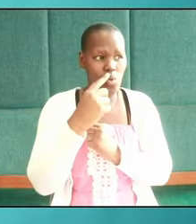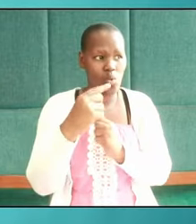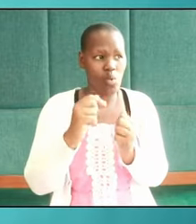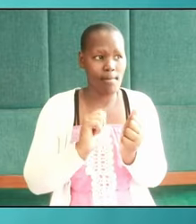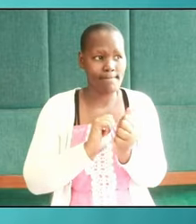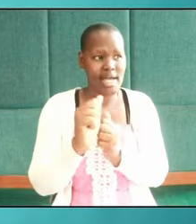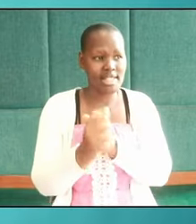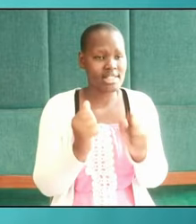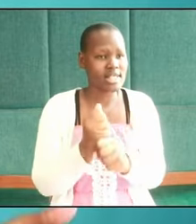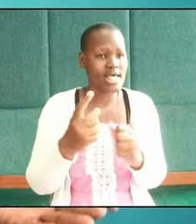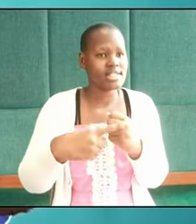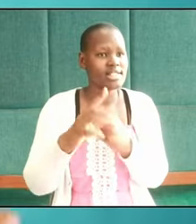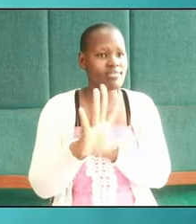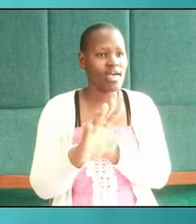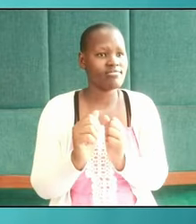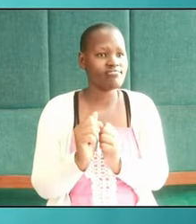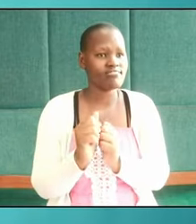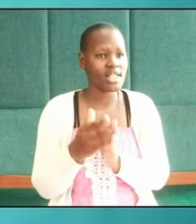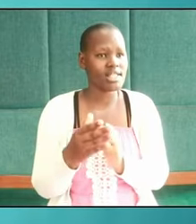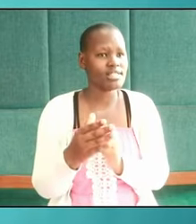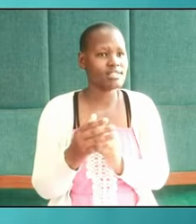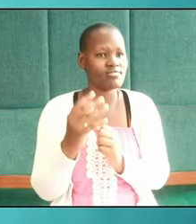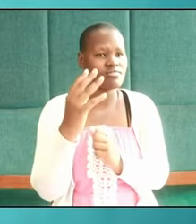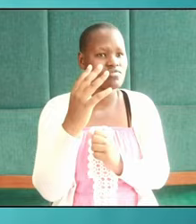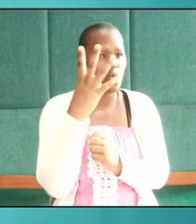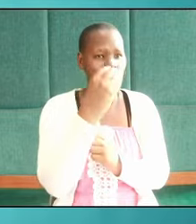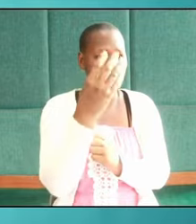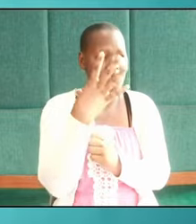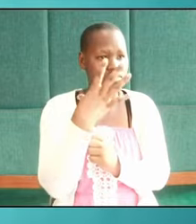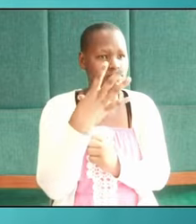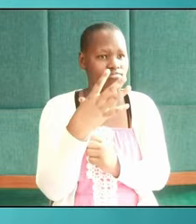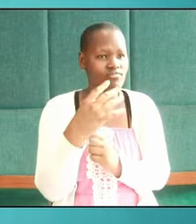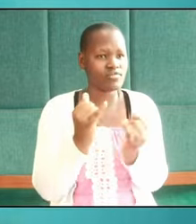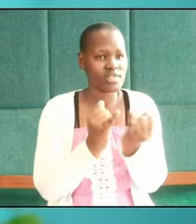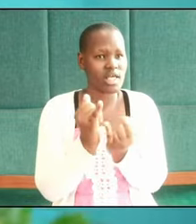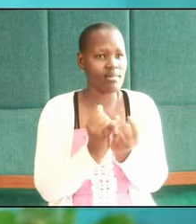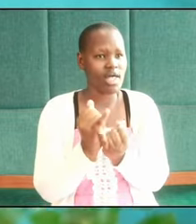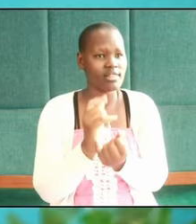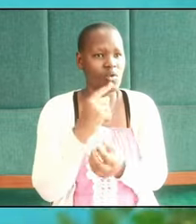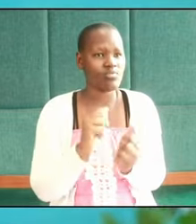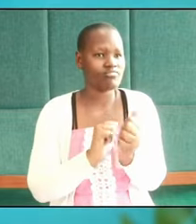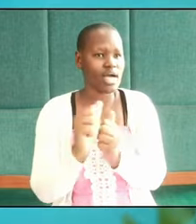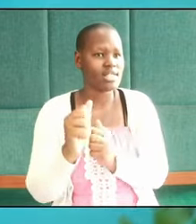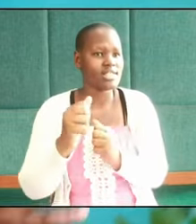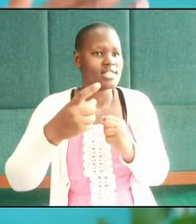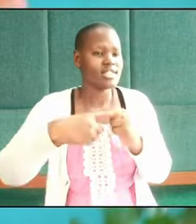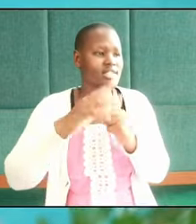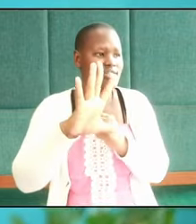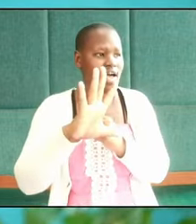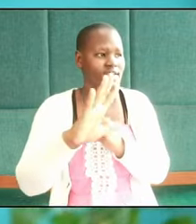wonderful servants of the Lord. Please stand. The golden ages, 65 and above,